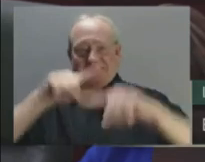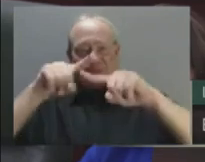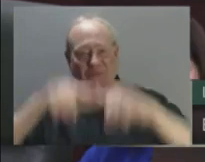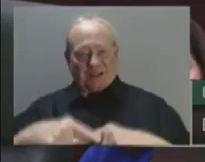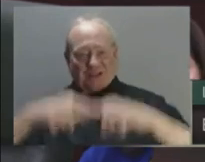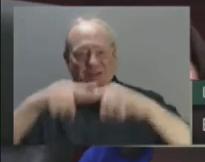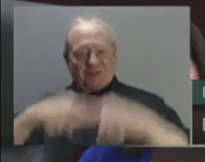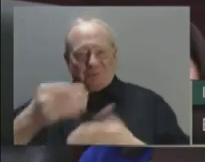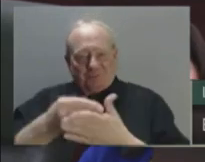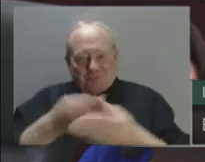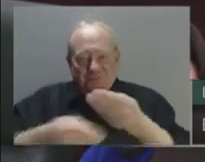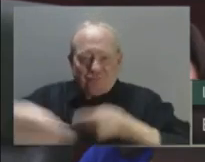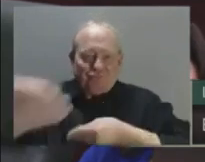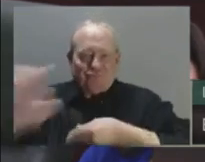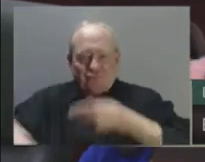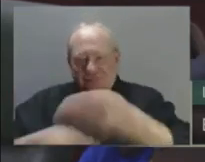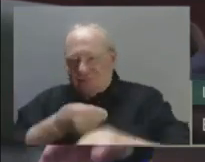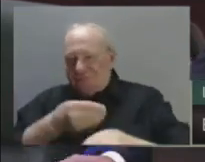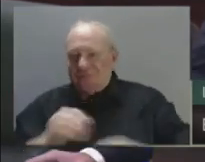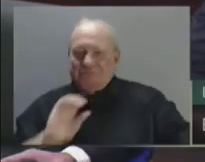responsibly produced energy.